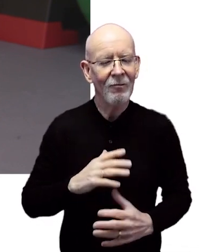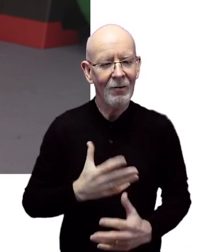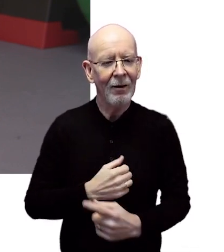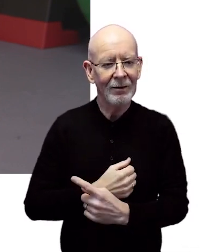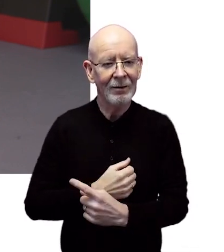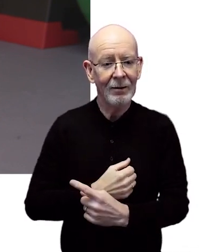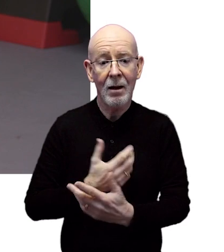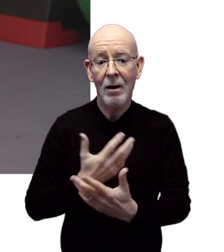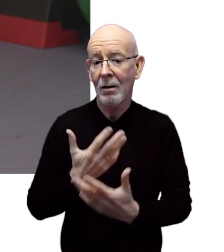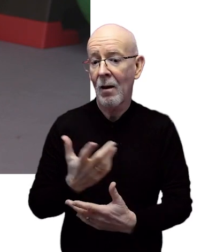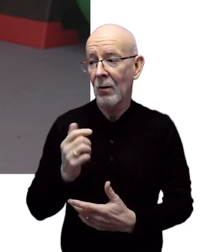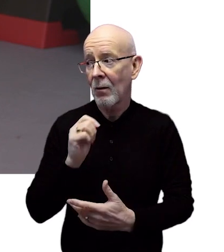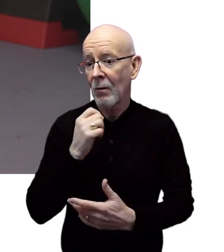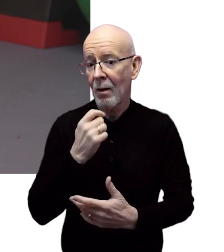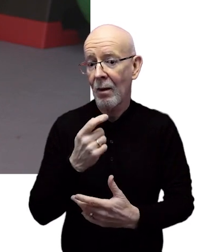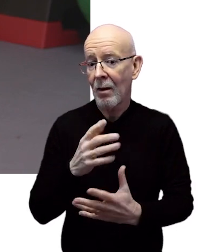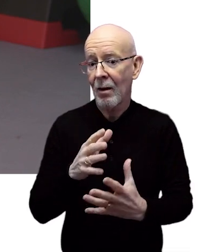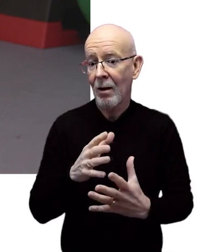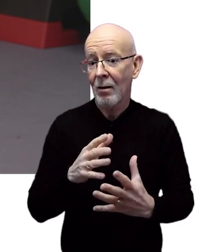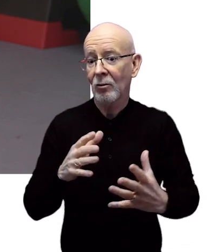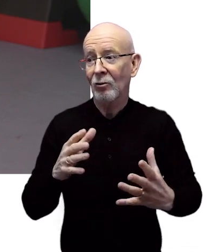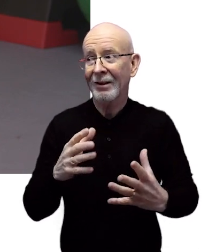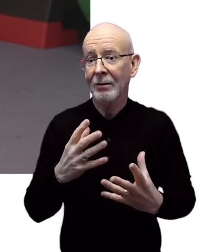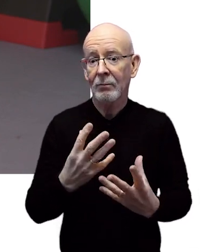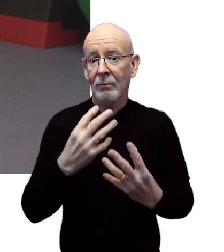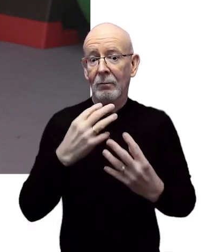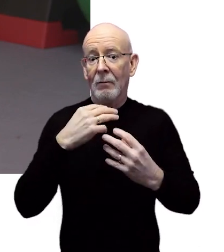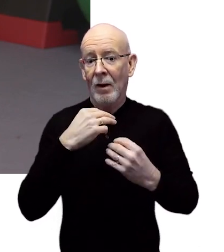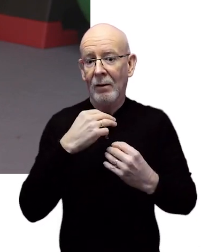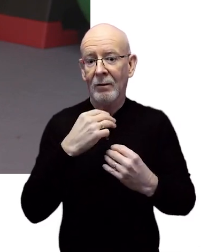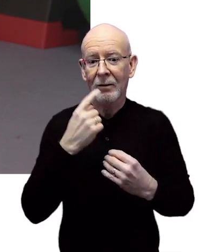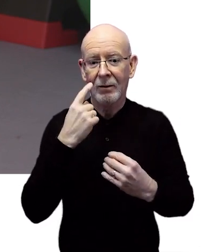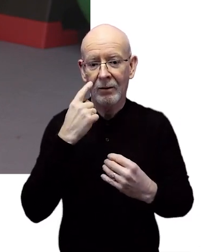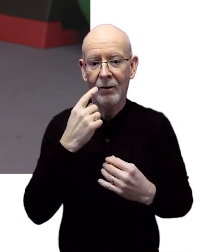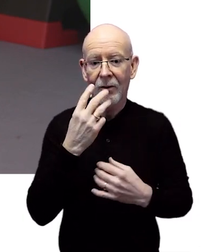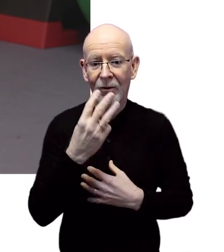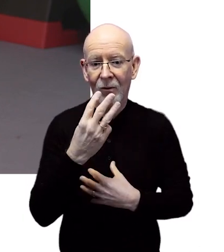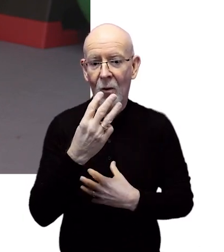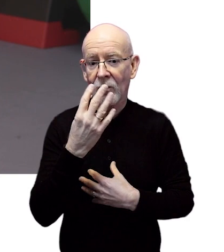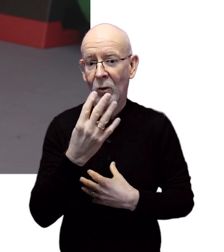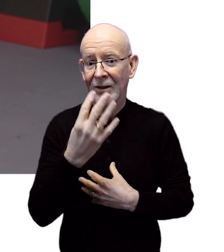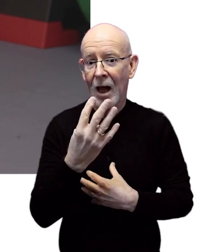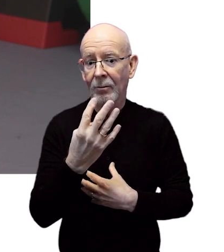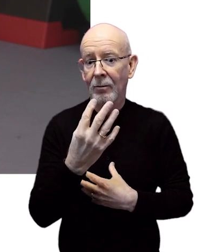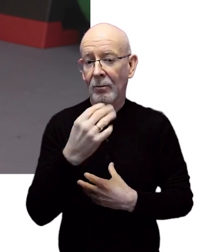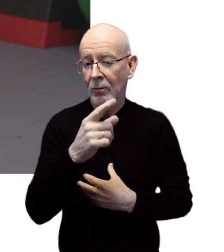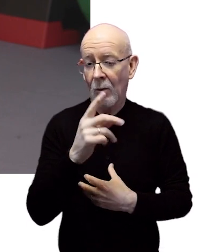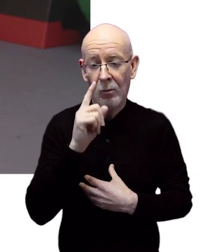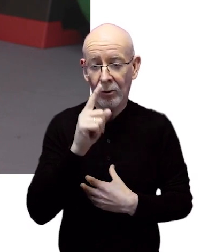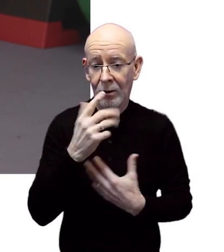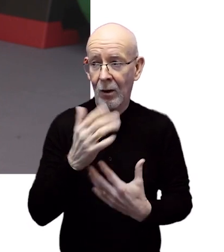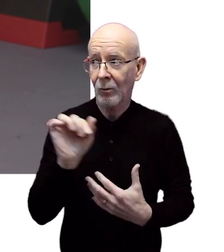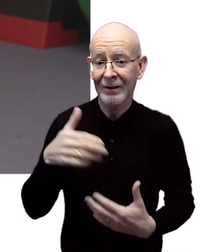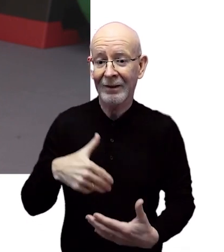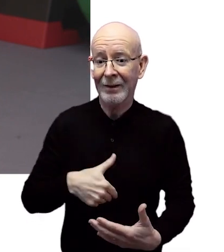Now she is going to increase the size of her breath and take three or four deep breaths. Watch how she fills